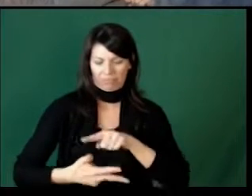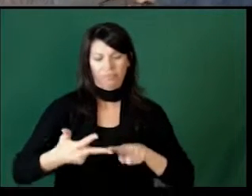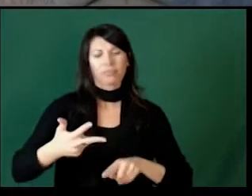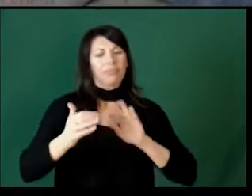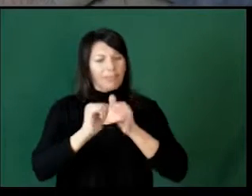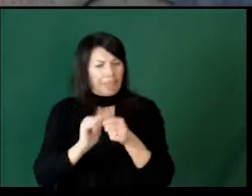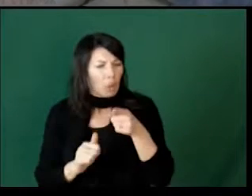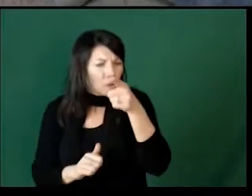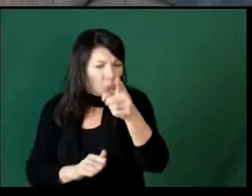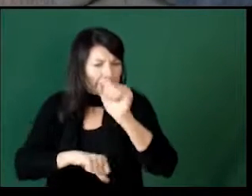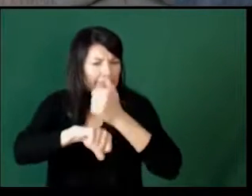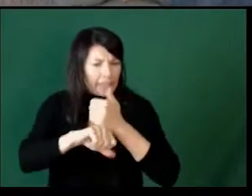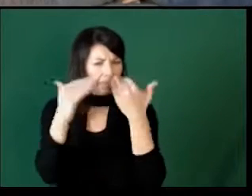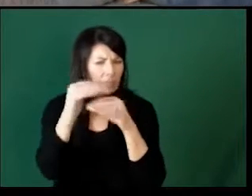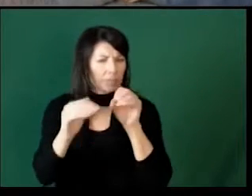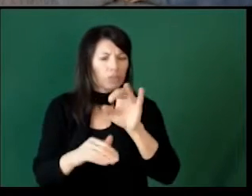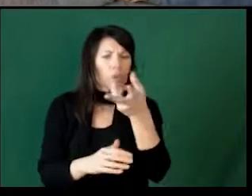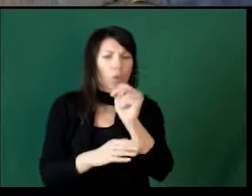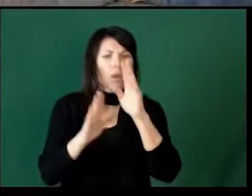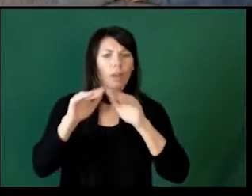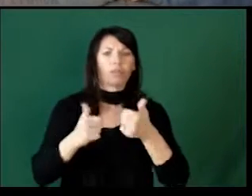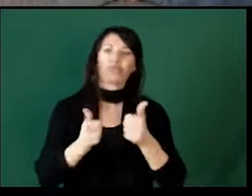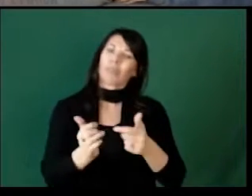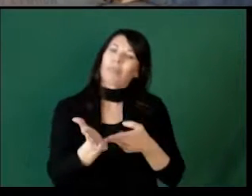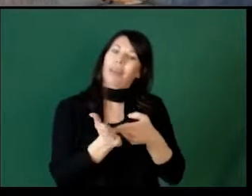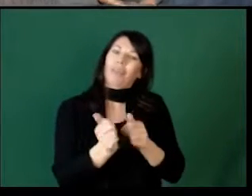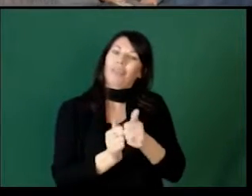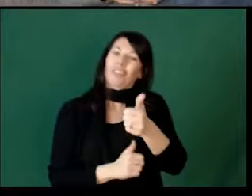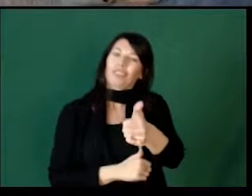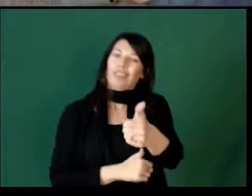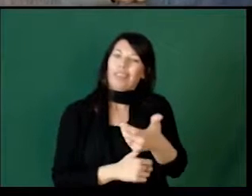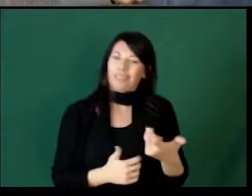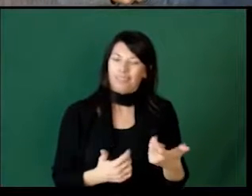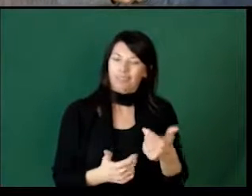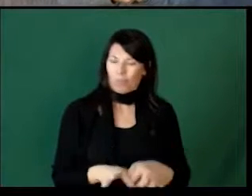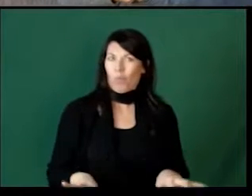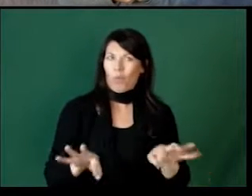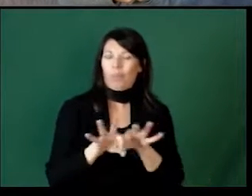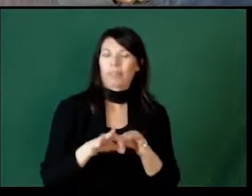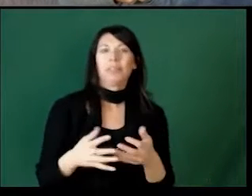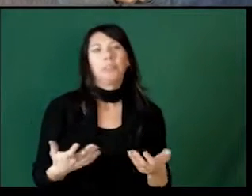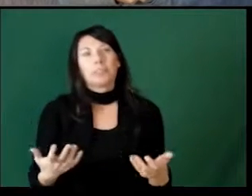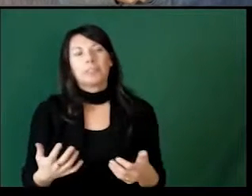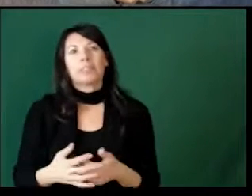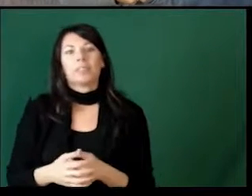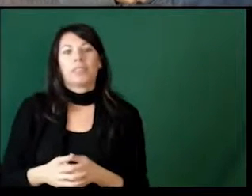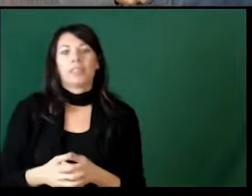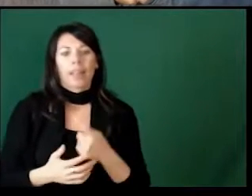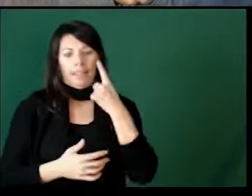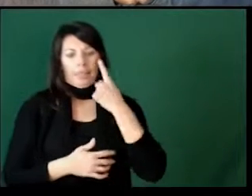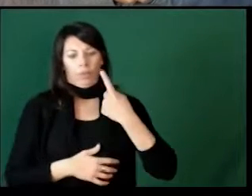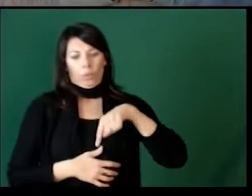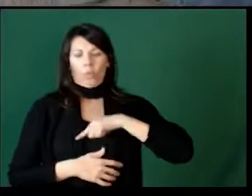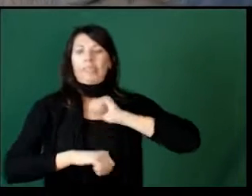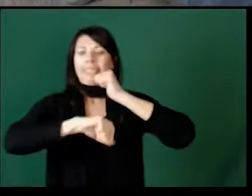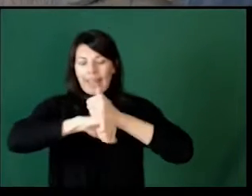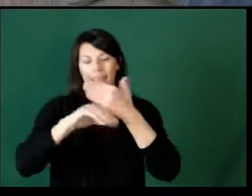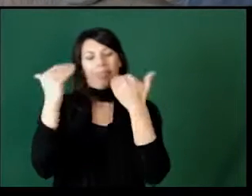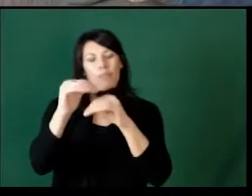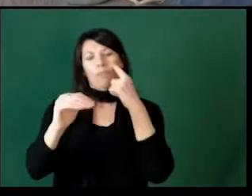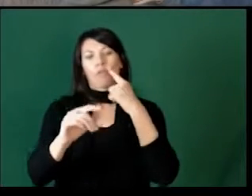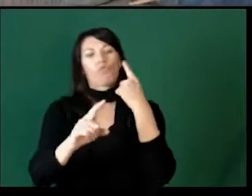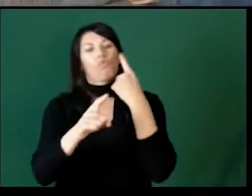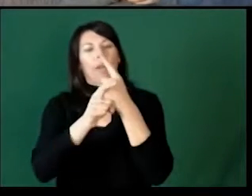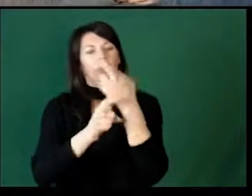So think about how you set limits in your house and be honest with yourself. I think that we think that we're setting